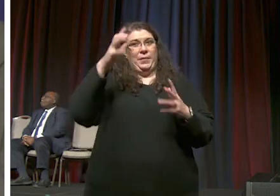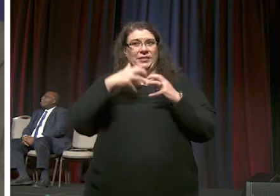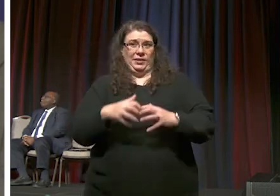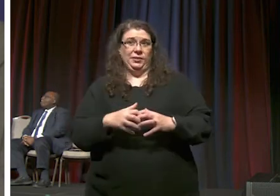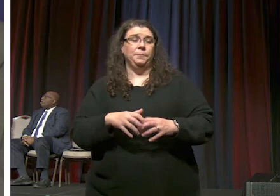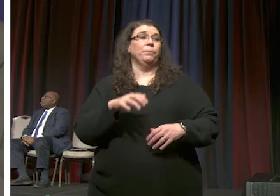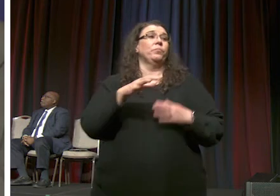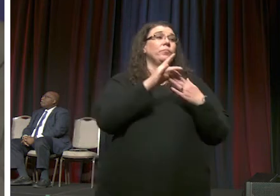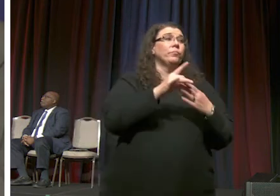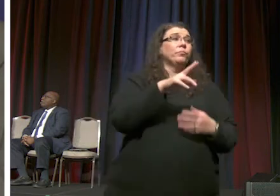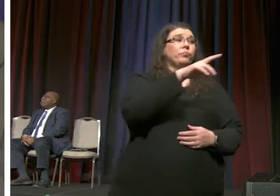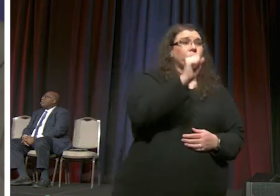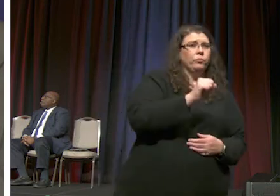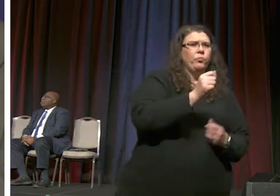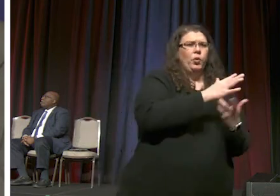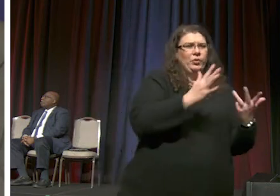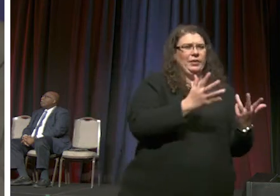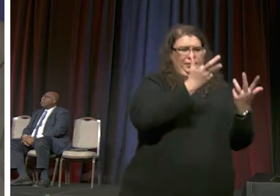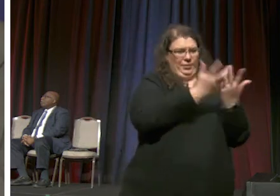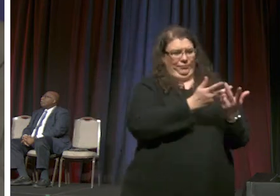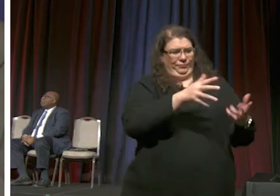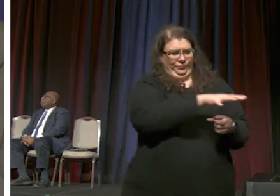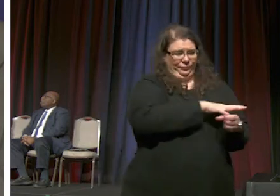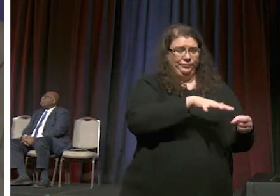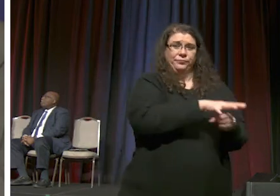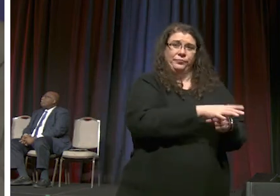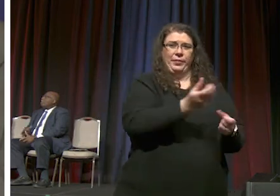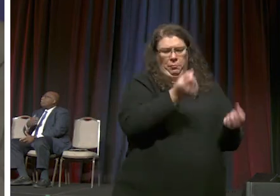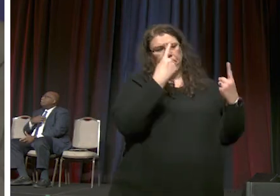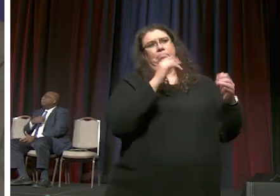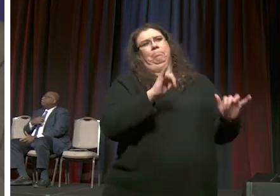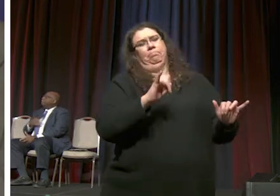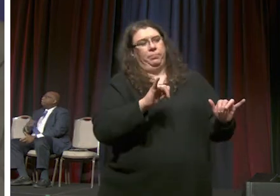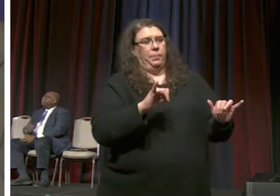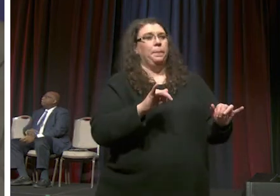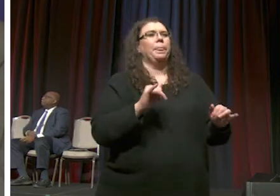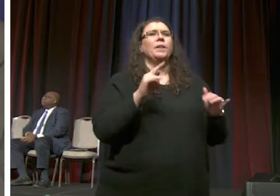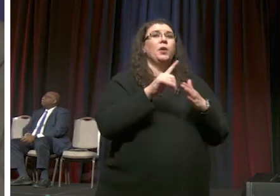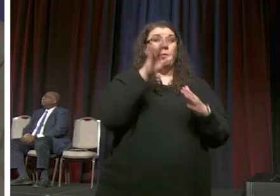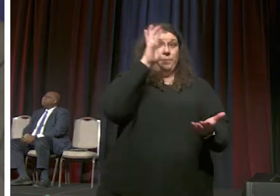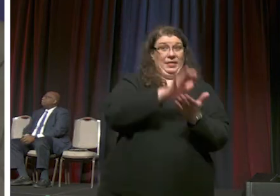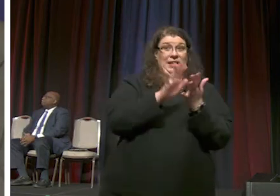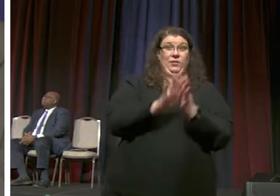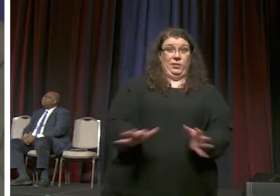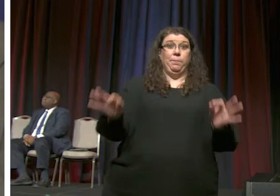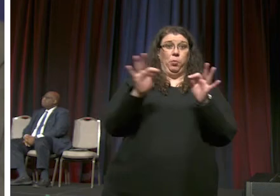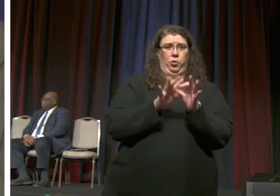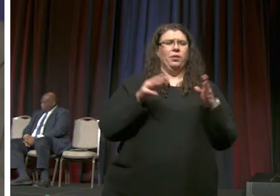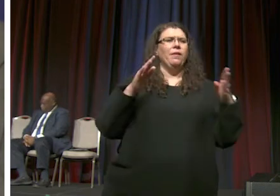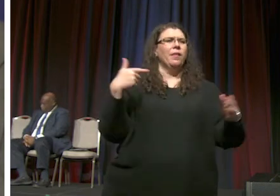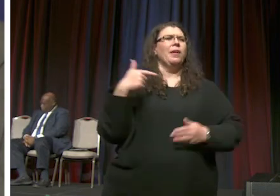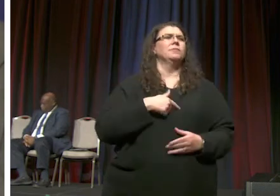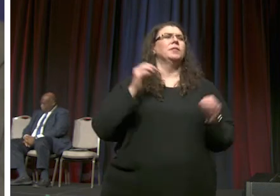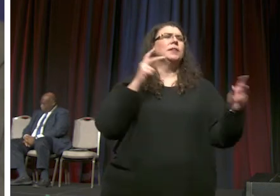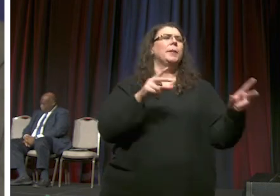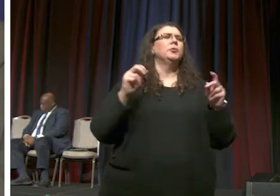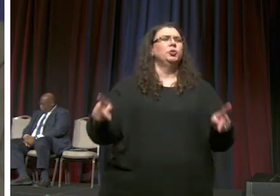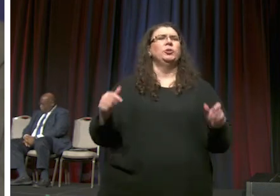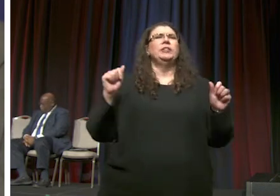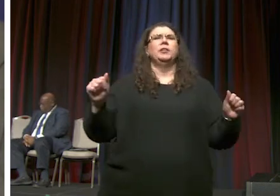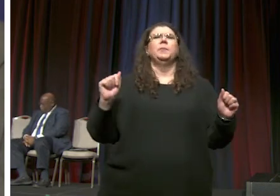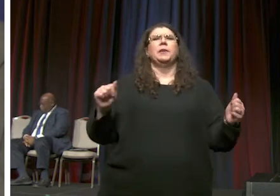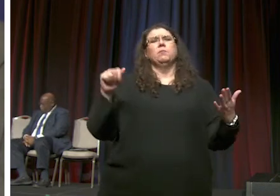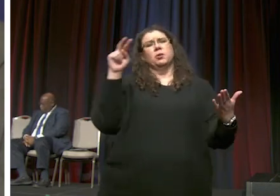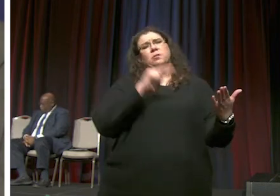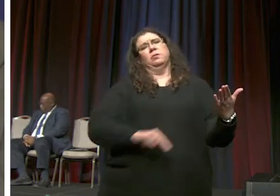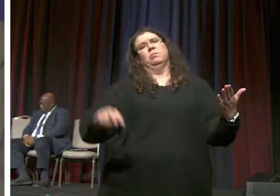are going to do ministry in ways that make sense and so we believe that that is important and it allows us the opportunity to be able